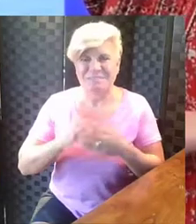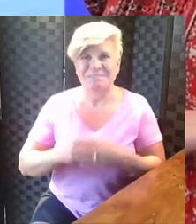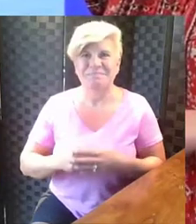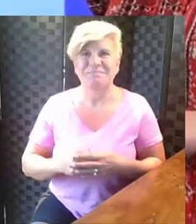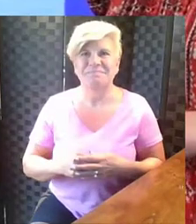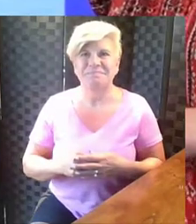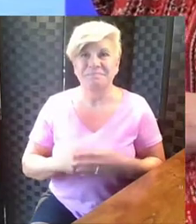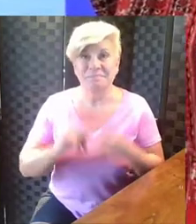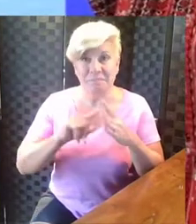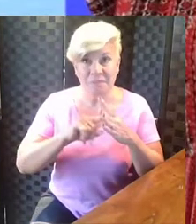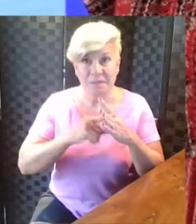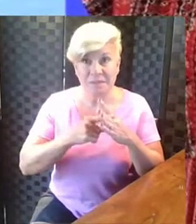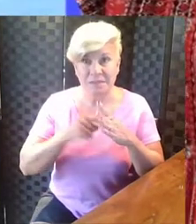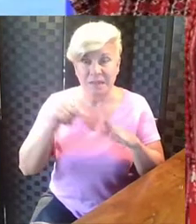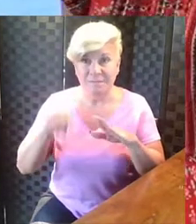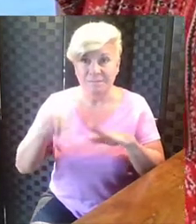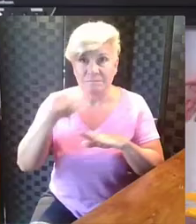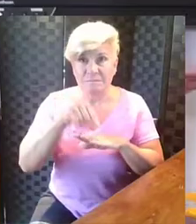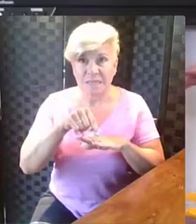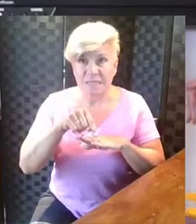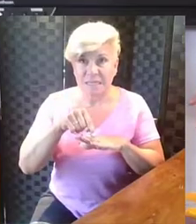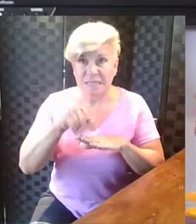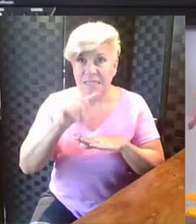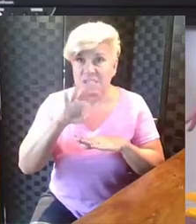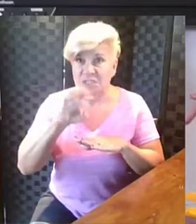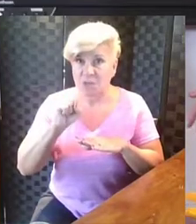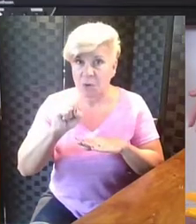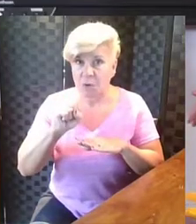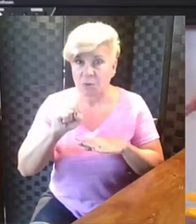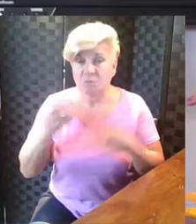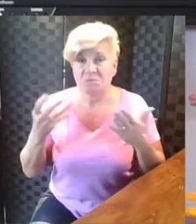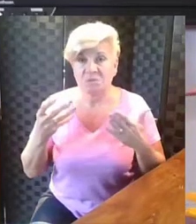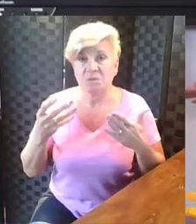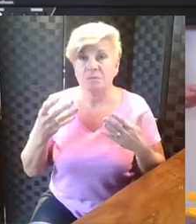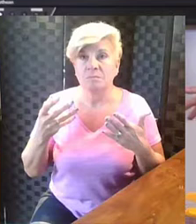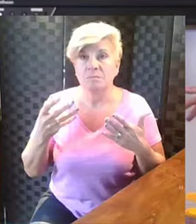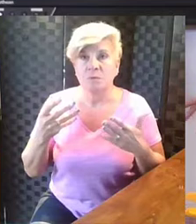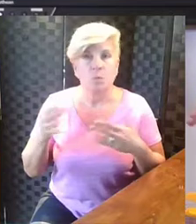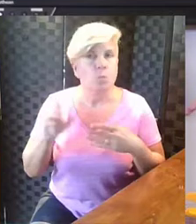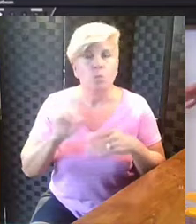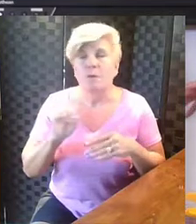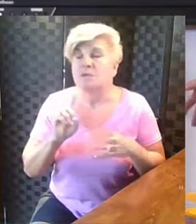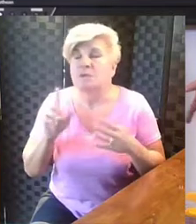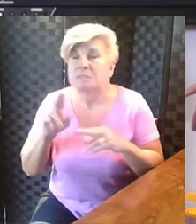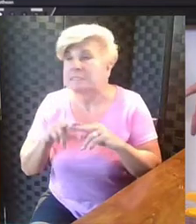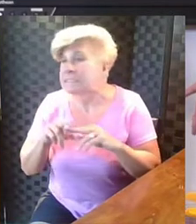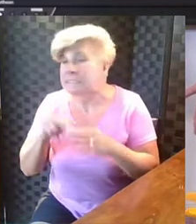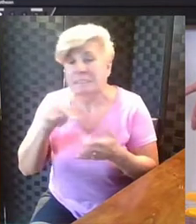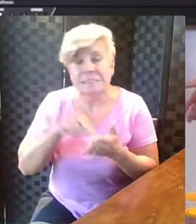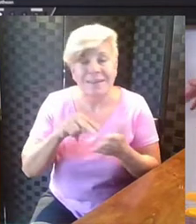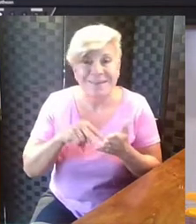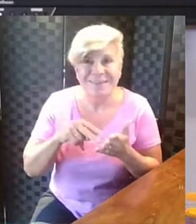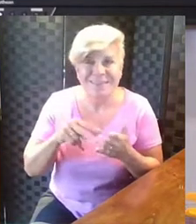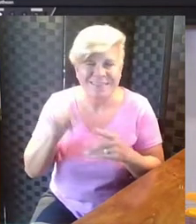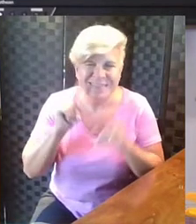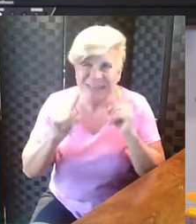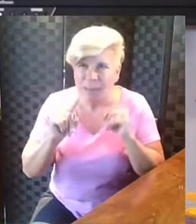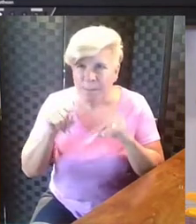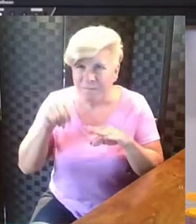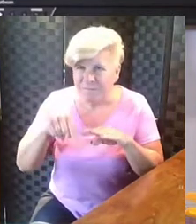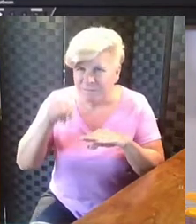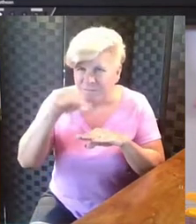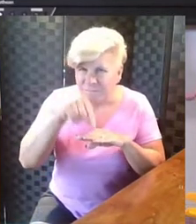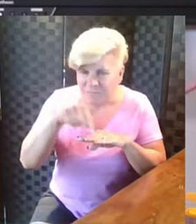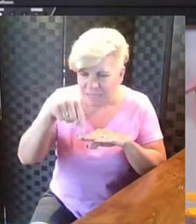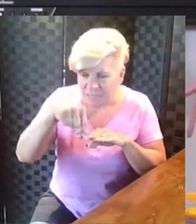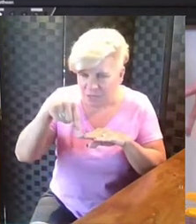Okay. So we're going to start with our feet and our toes. So I want you just to, wherever you're sitting or if you're standing, think about your feet and your